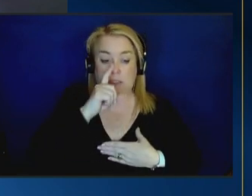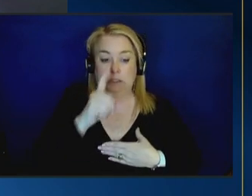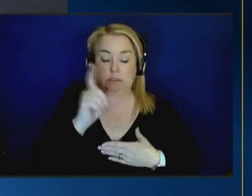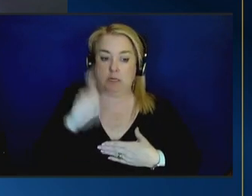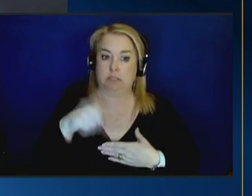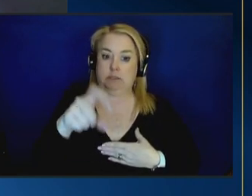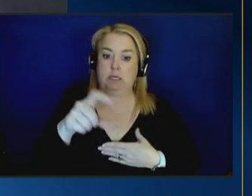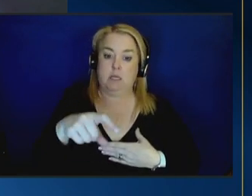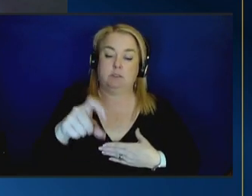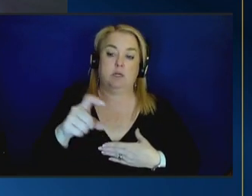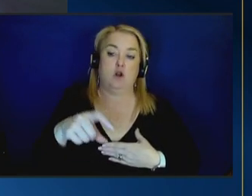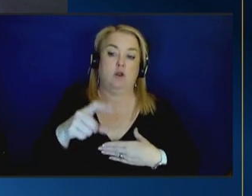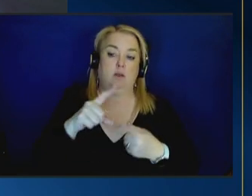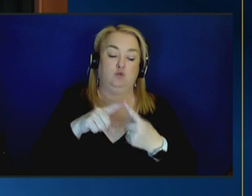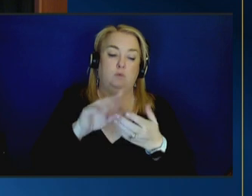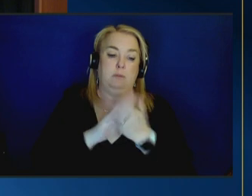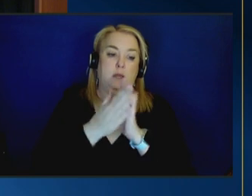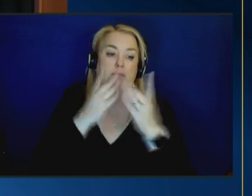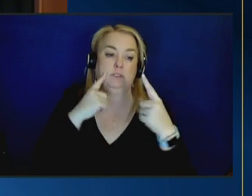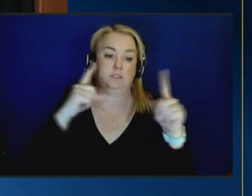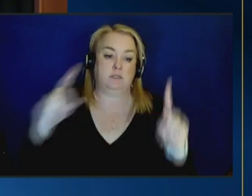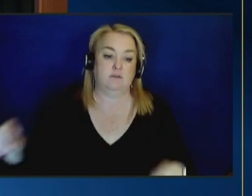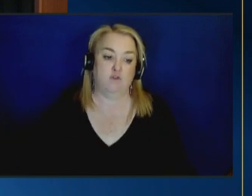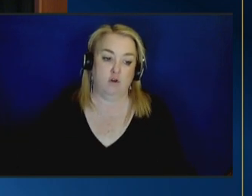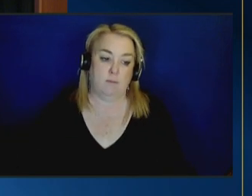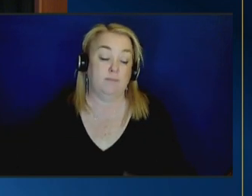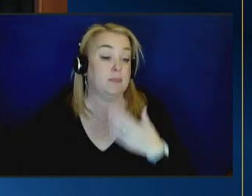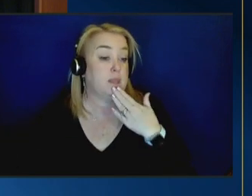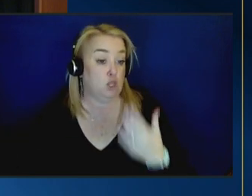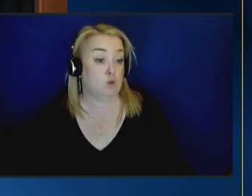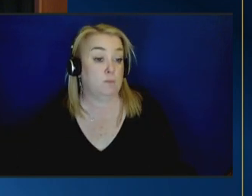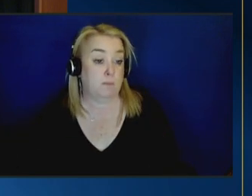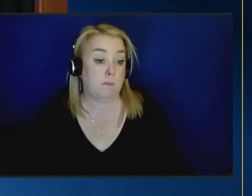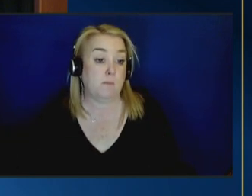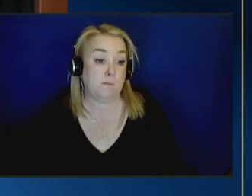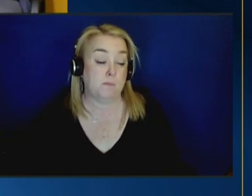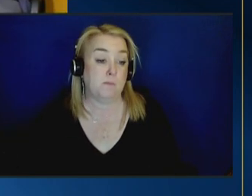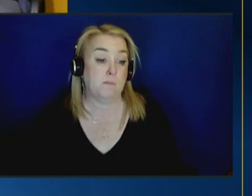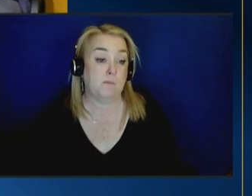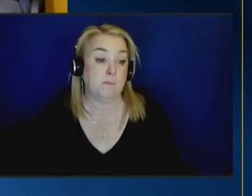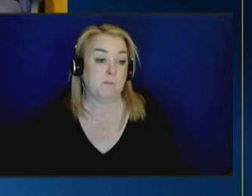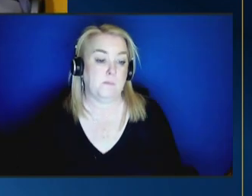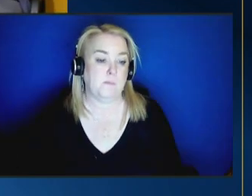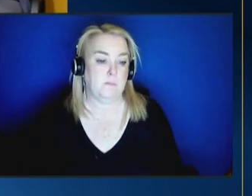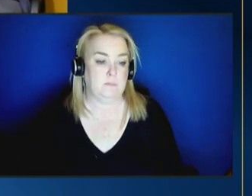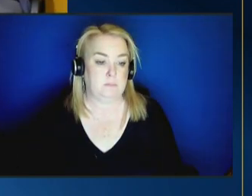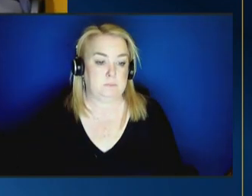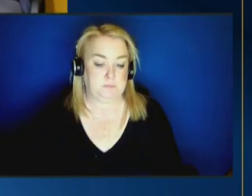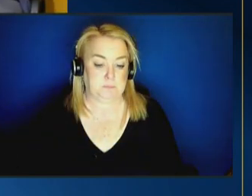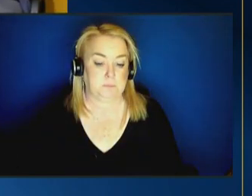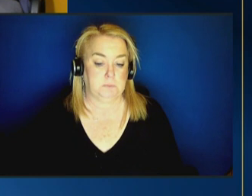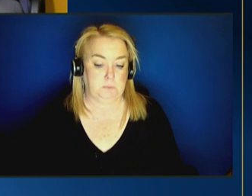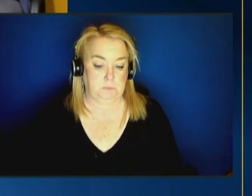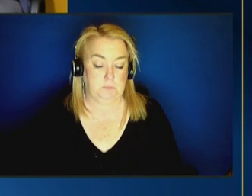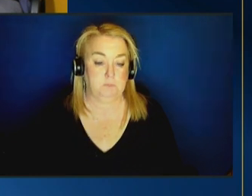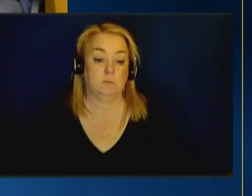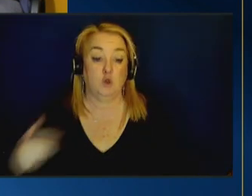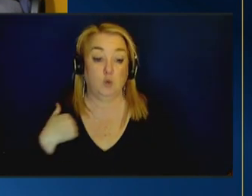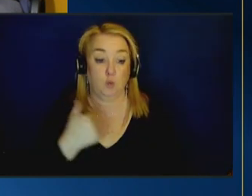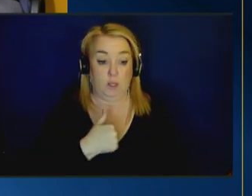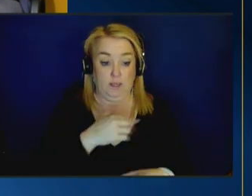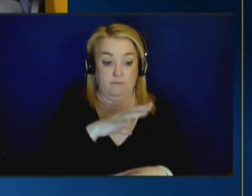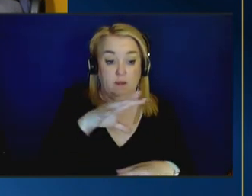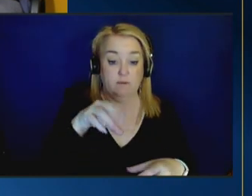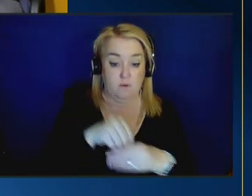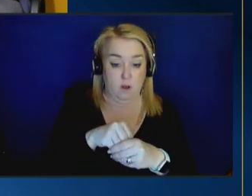in being successful thank you robert so we have incorporated what we call diversity equity